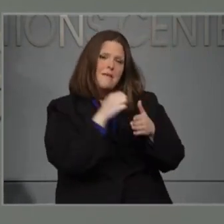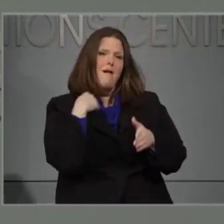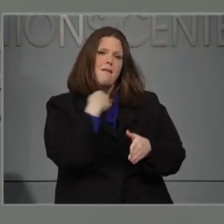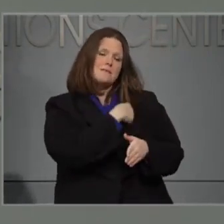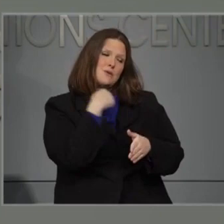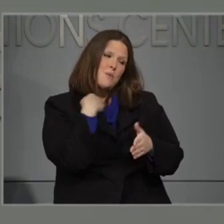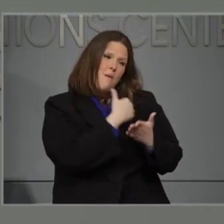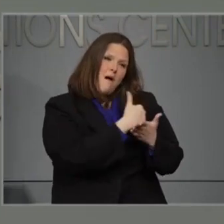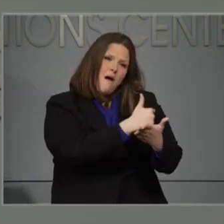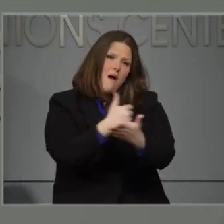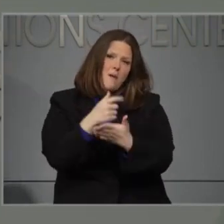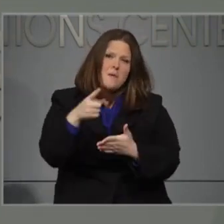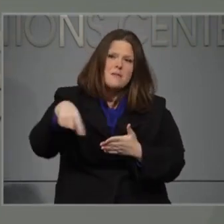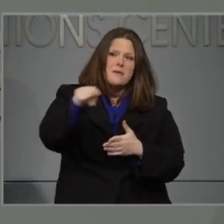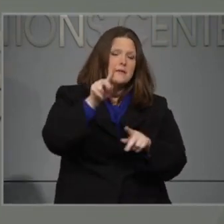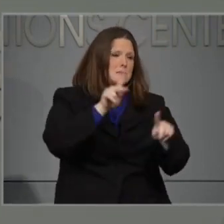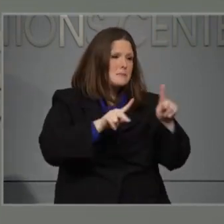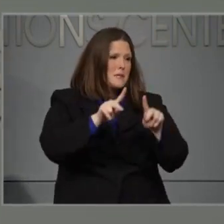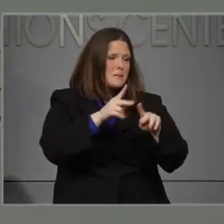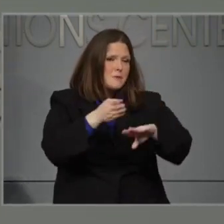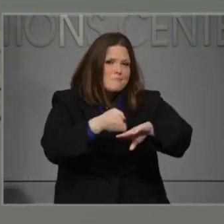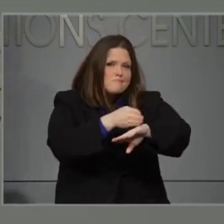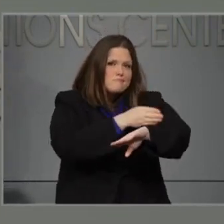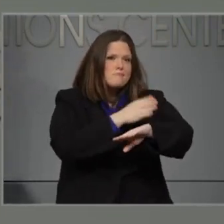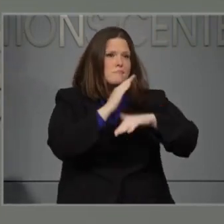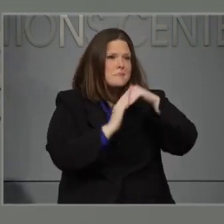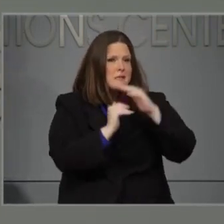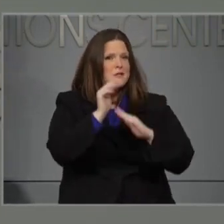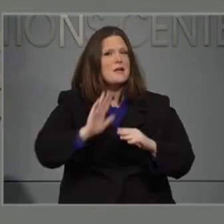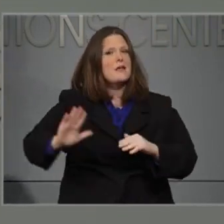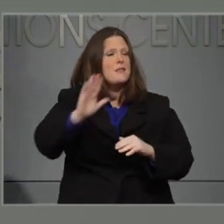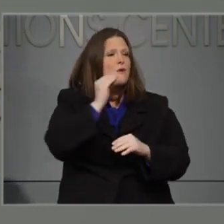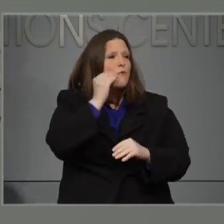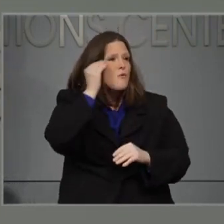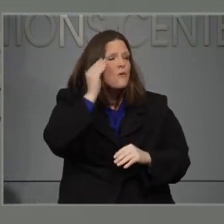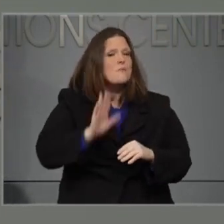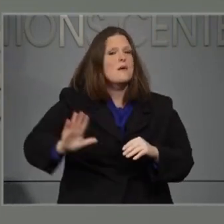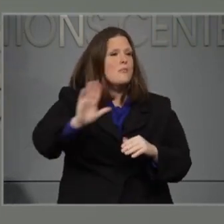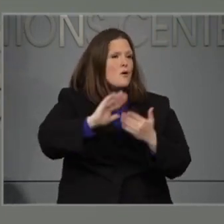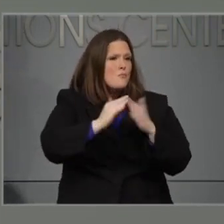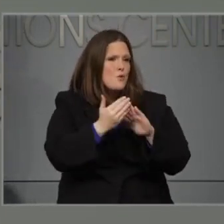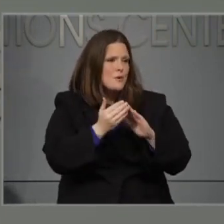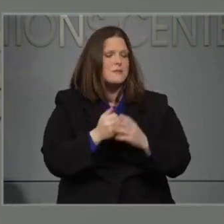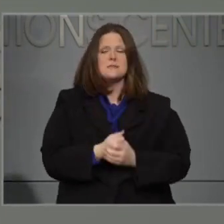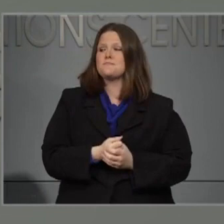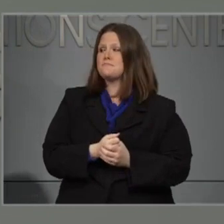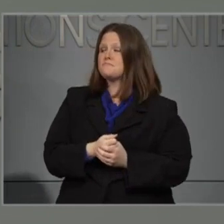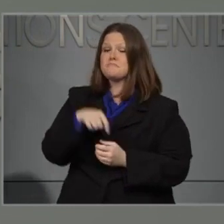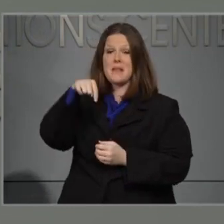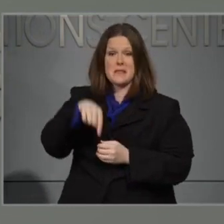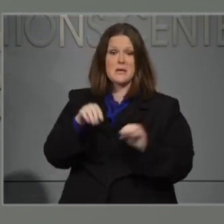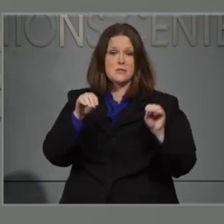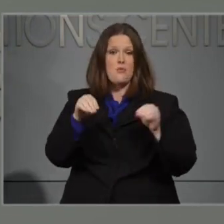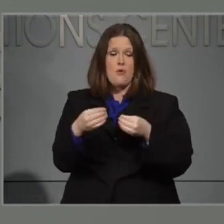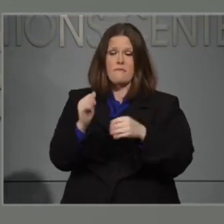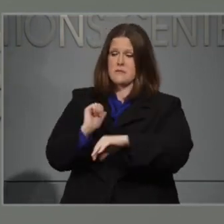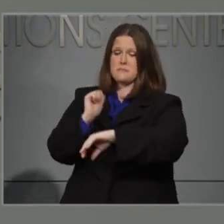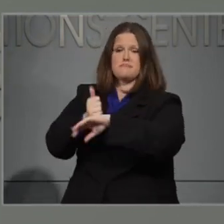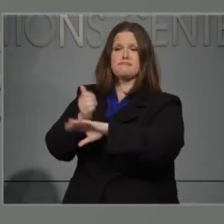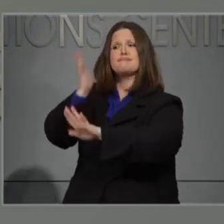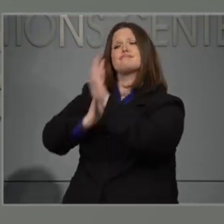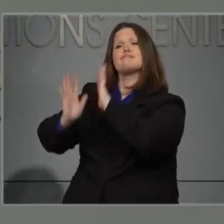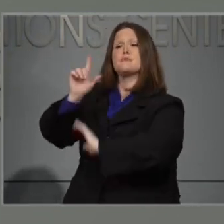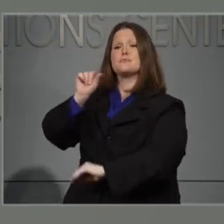to help North Carolinians rebuild their communities smarter and stronger. When this office was established in 2018, we had our work cut out for us.